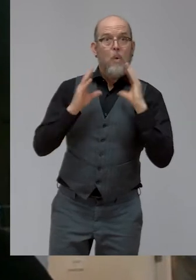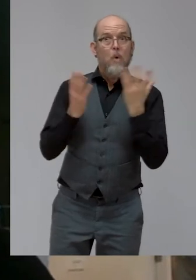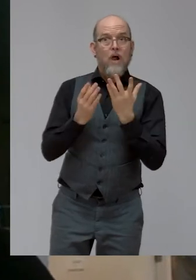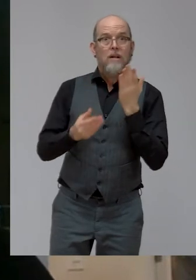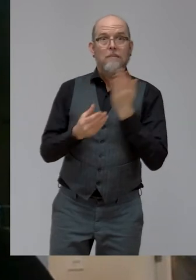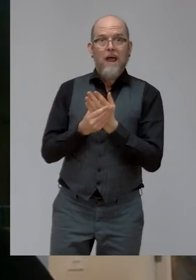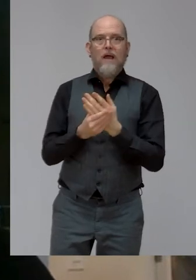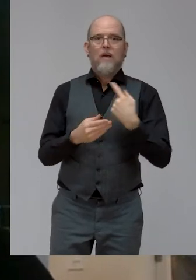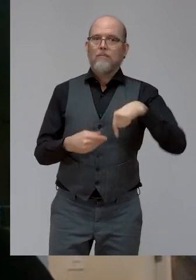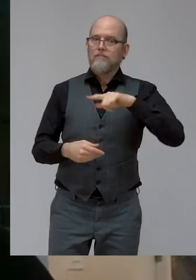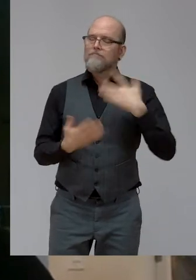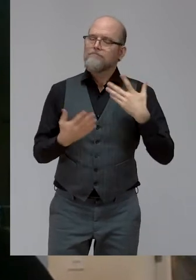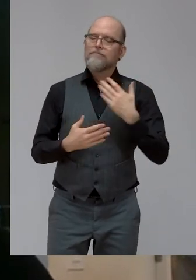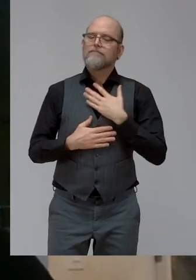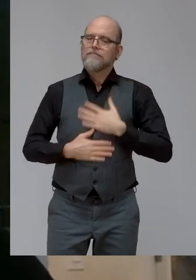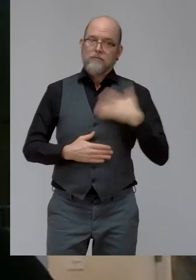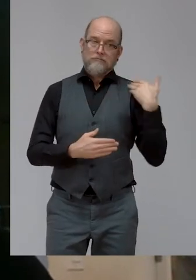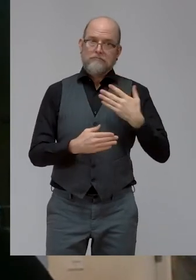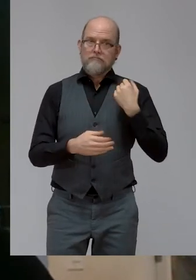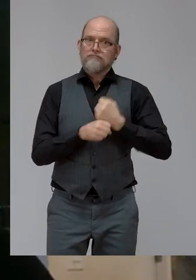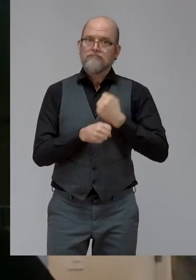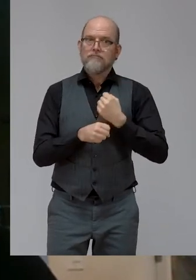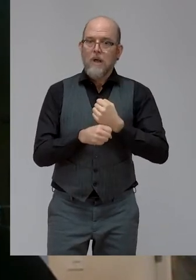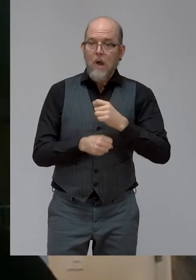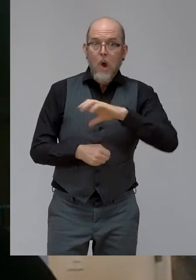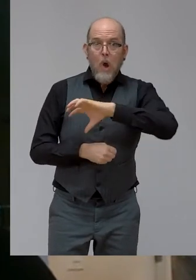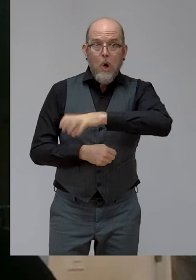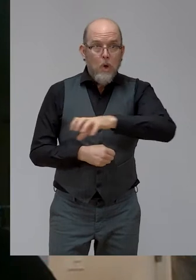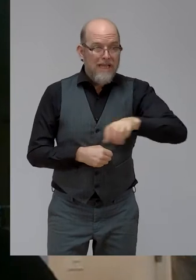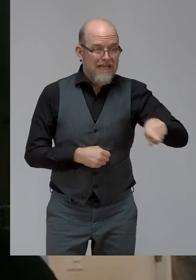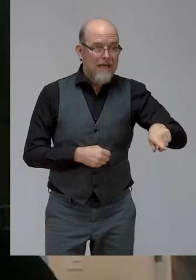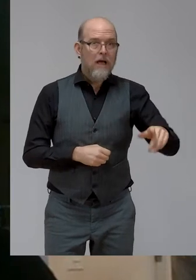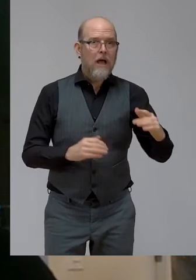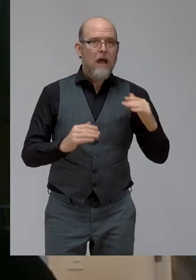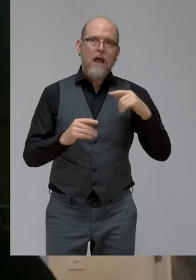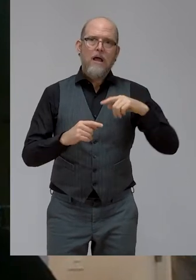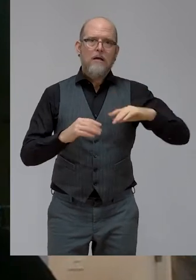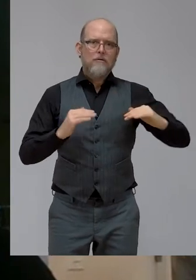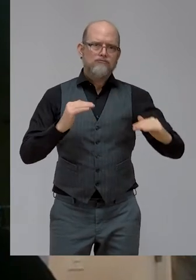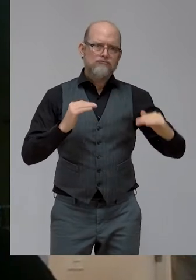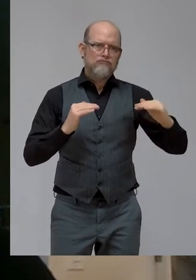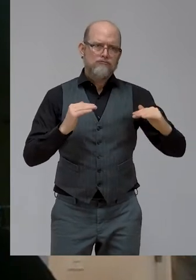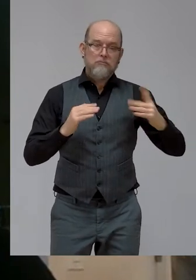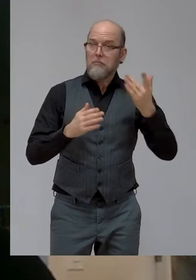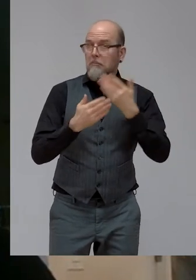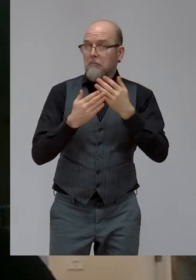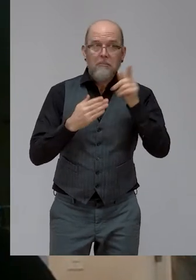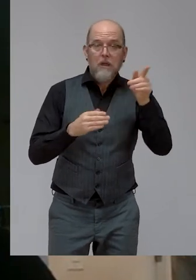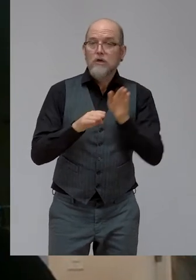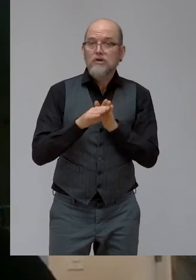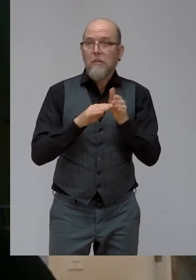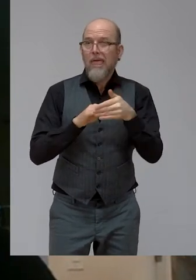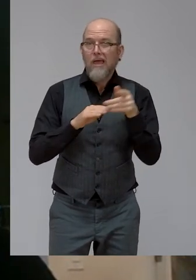of our client countries to help close these gaps. In Jamaica, we have supported employment skills